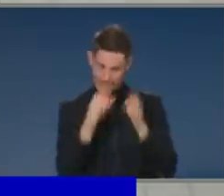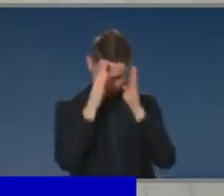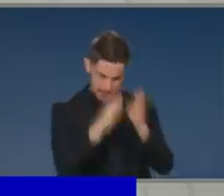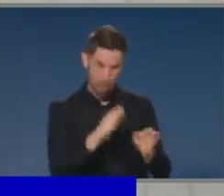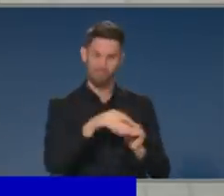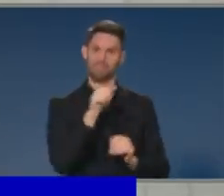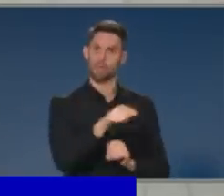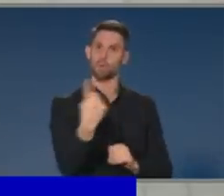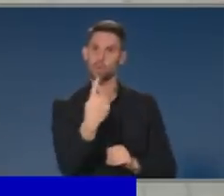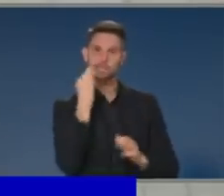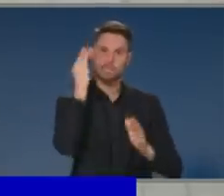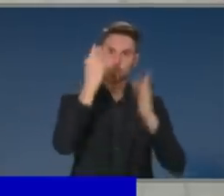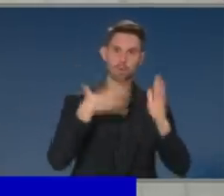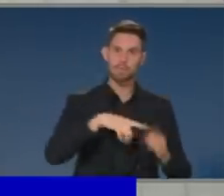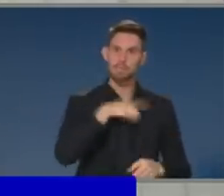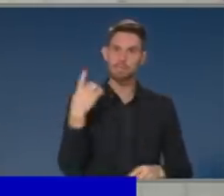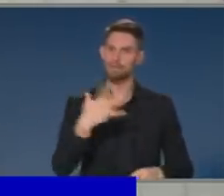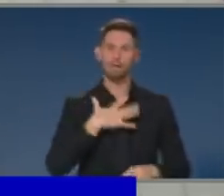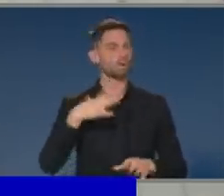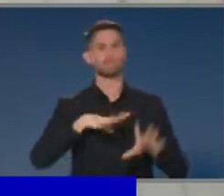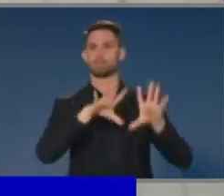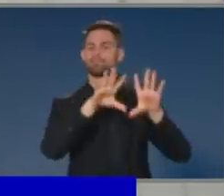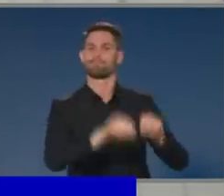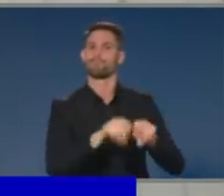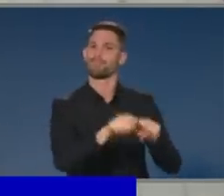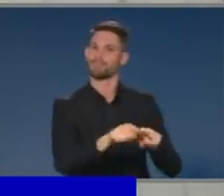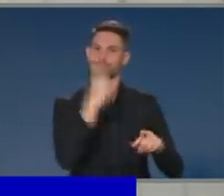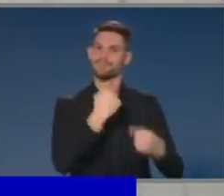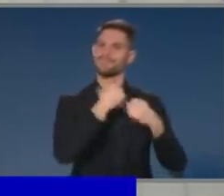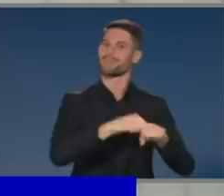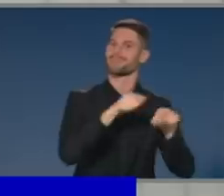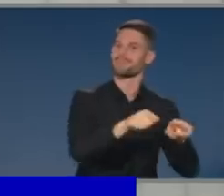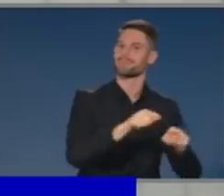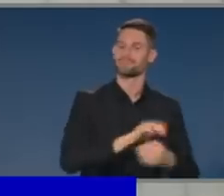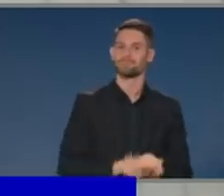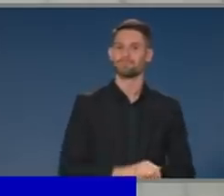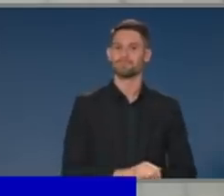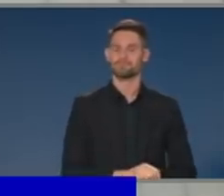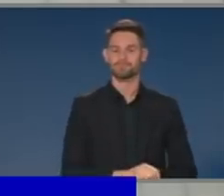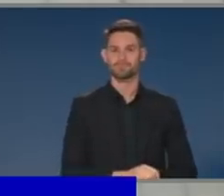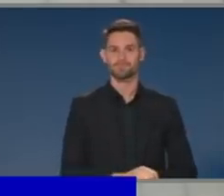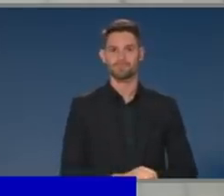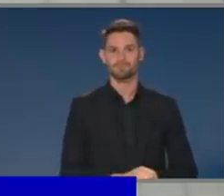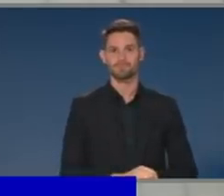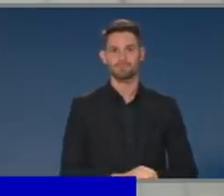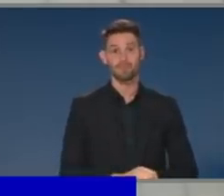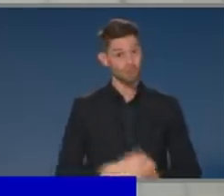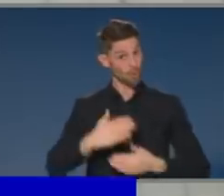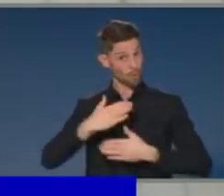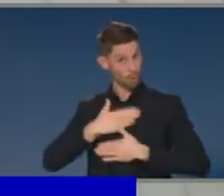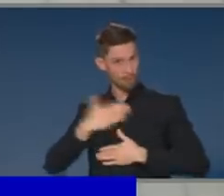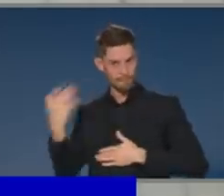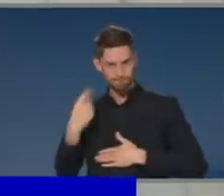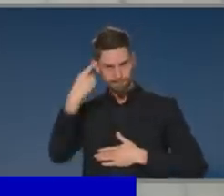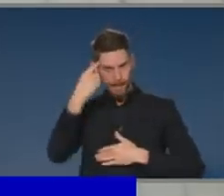concern. But the, as I say, the issue is very much about saying, how do we stay ahead? How do we try and ensure that those